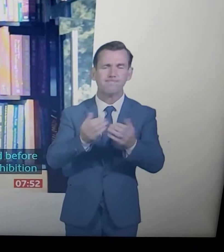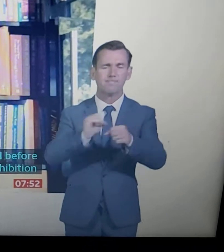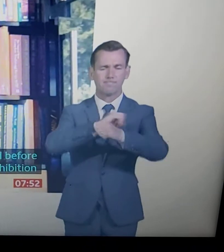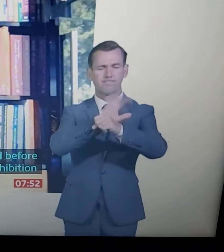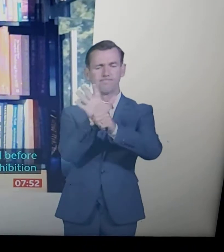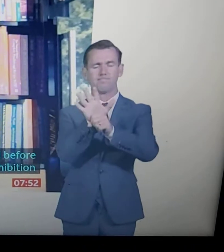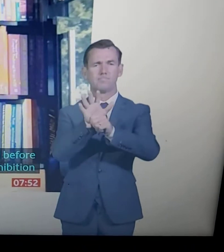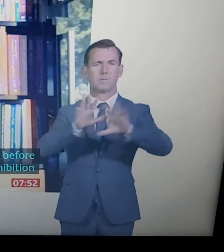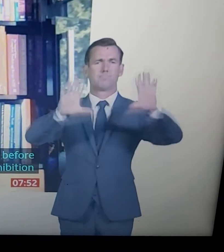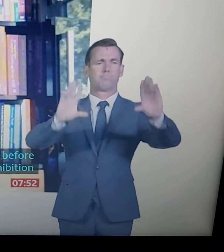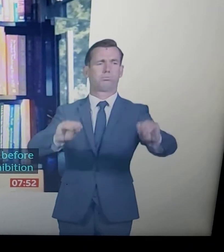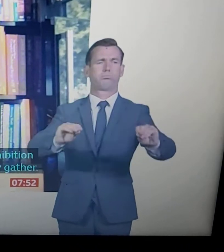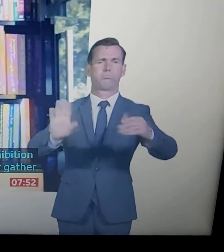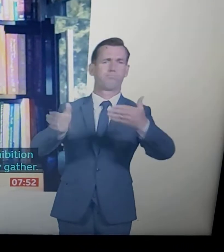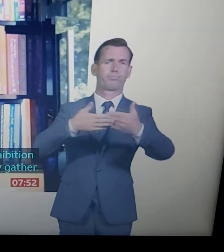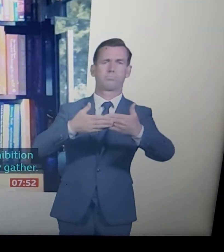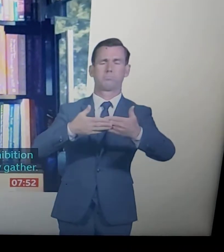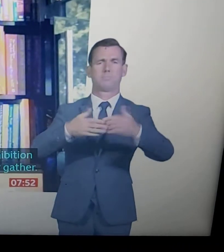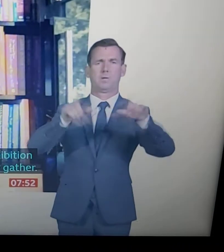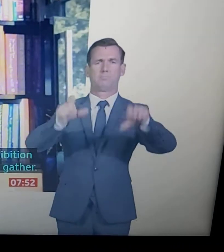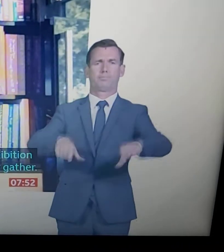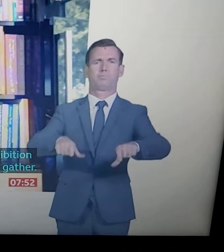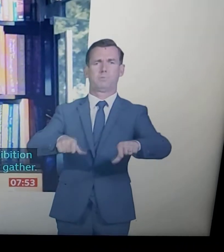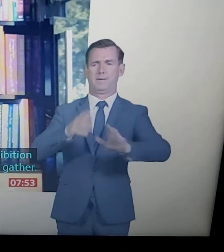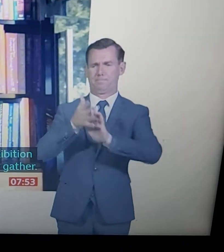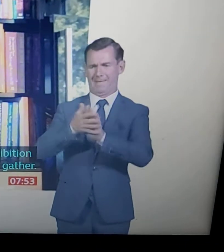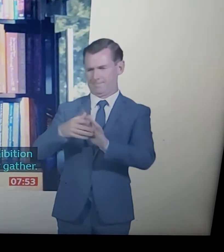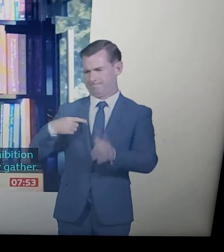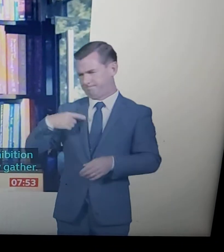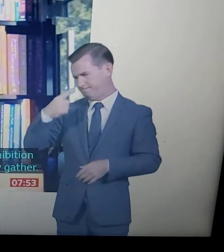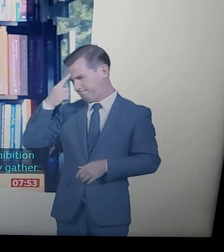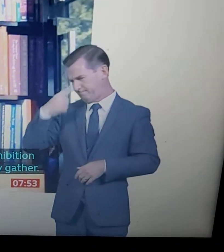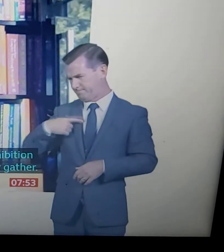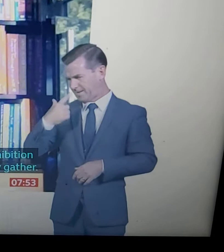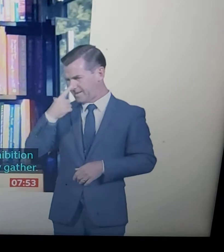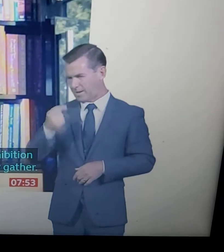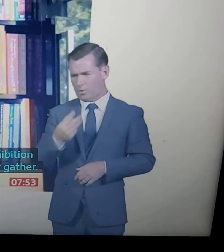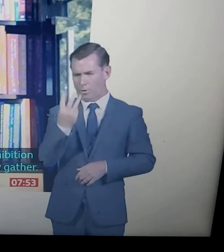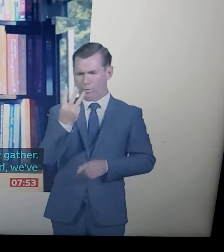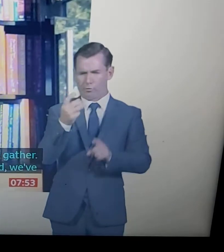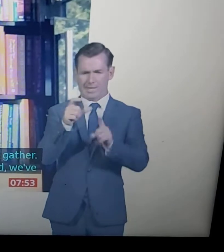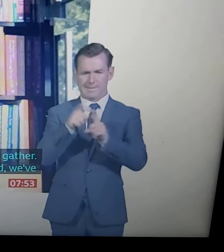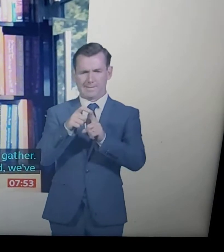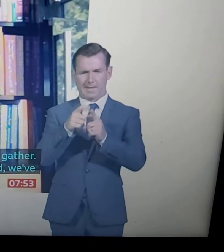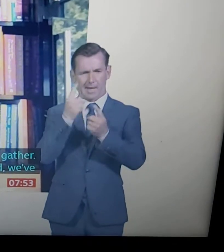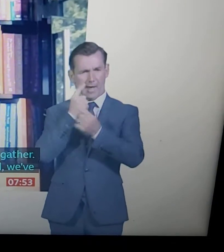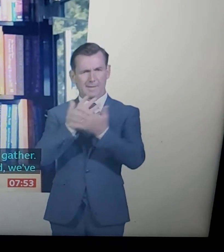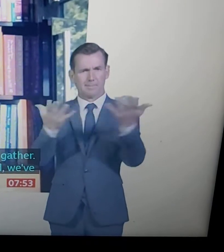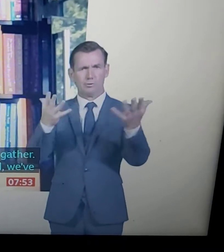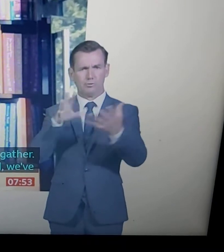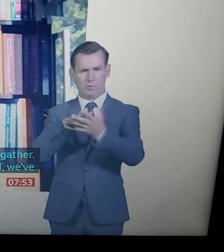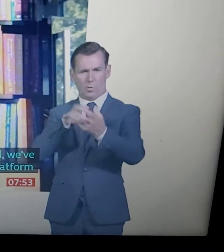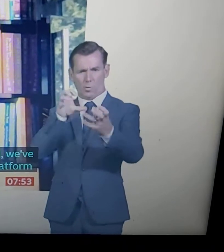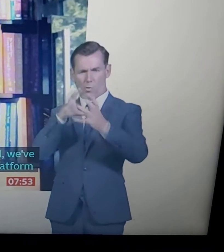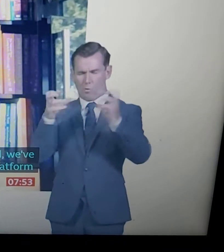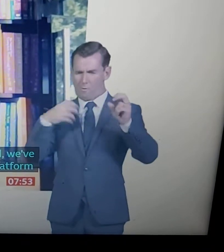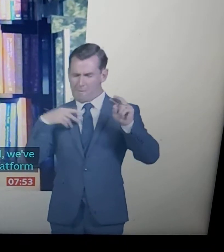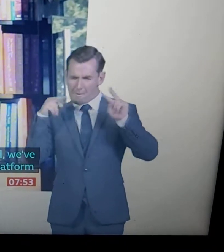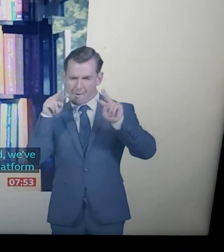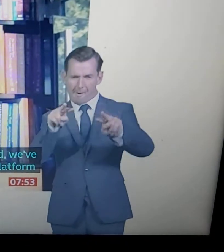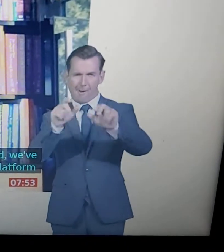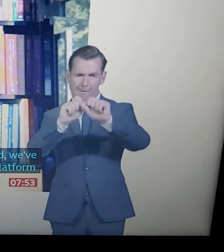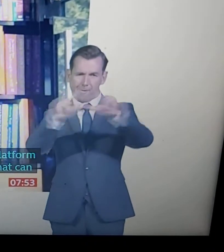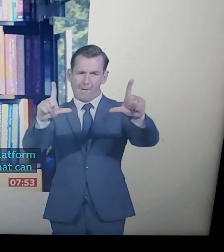create a 3D exhibition that can actually be worked for you by anyone around the world. So, it's quite nice because it's allowed it to be opened up to